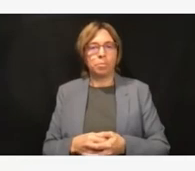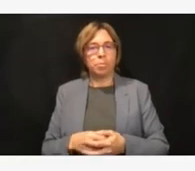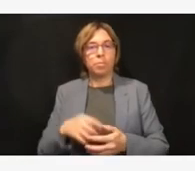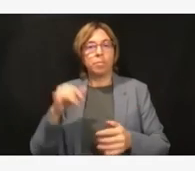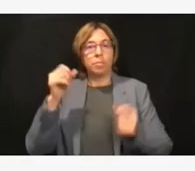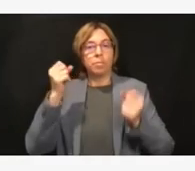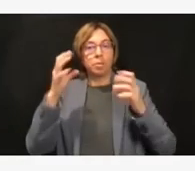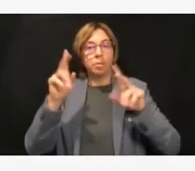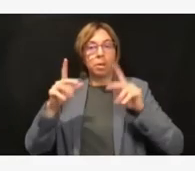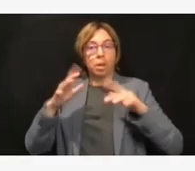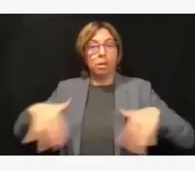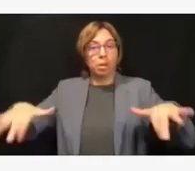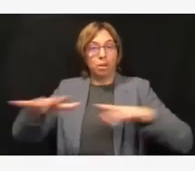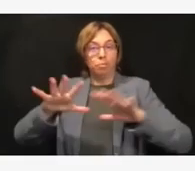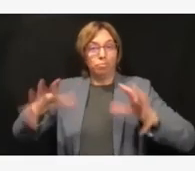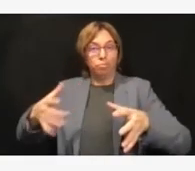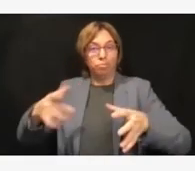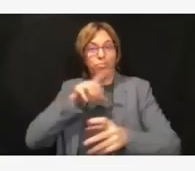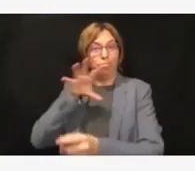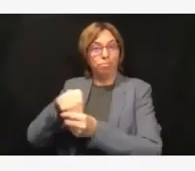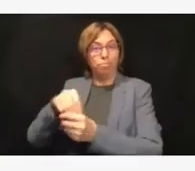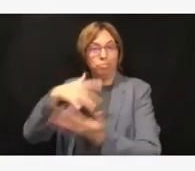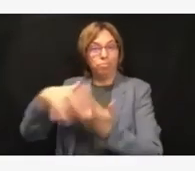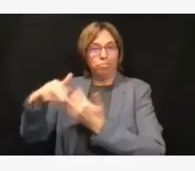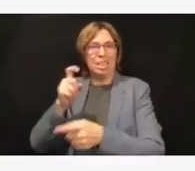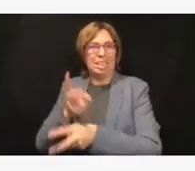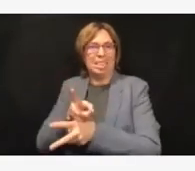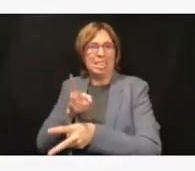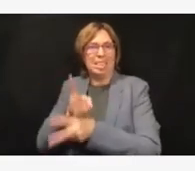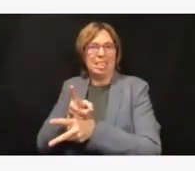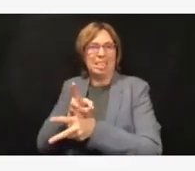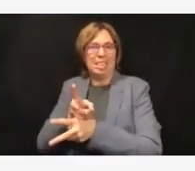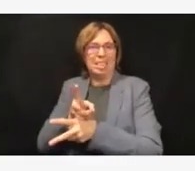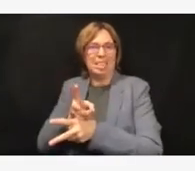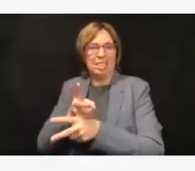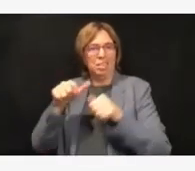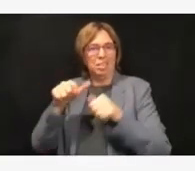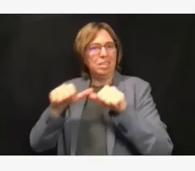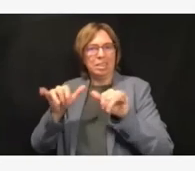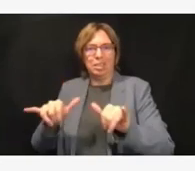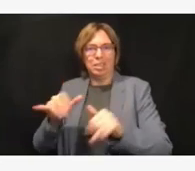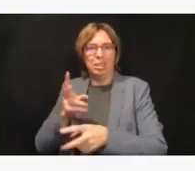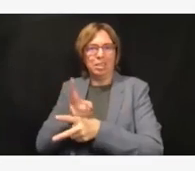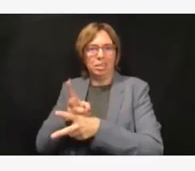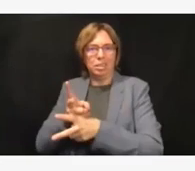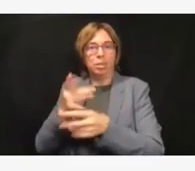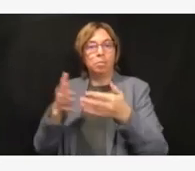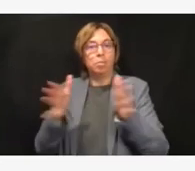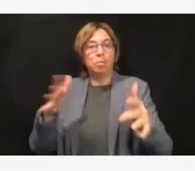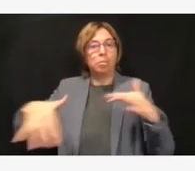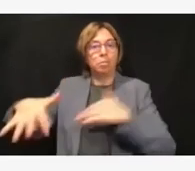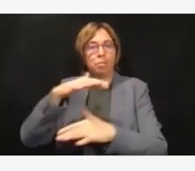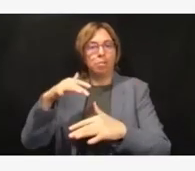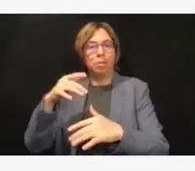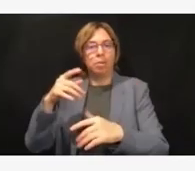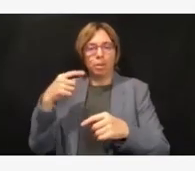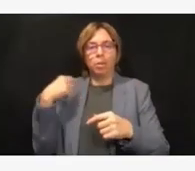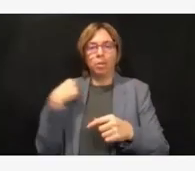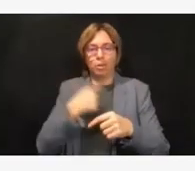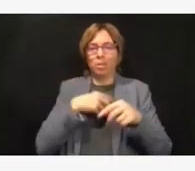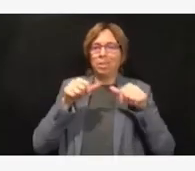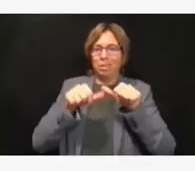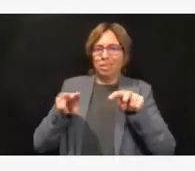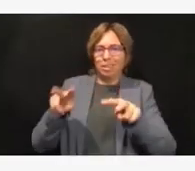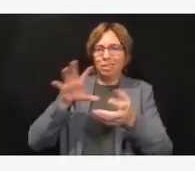think hopefully the public will start to continue to learn and read about how the scientific process works and how we've dealt with other